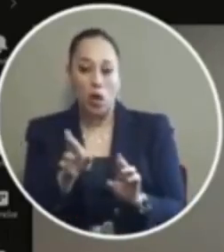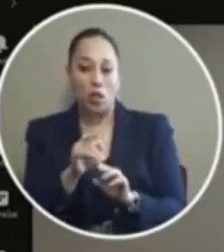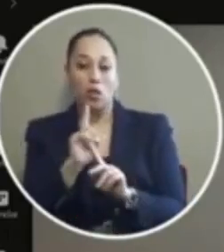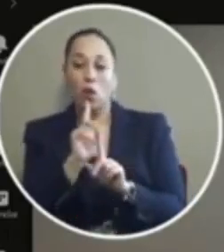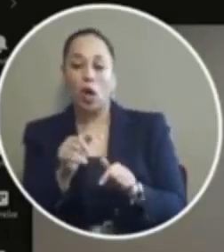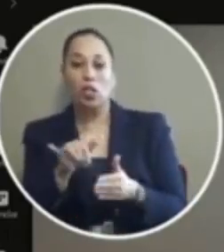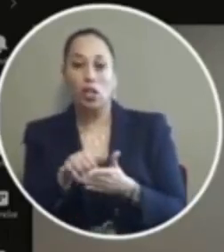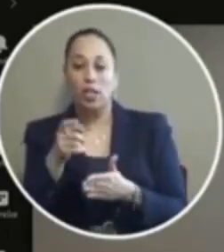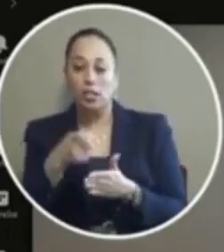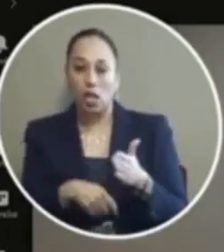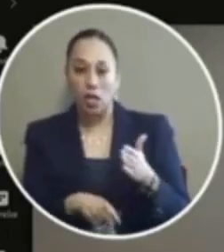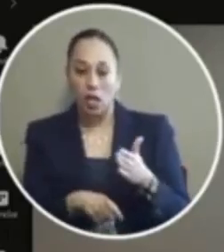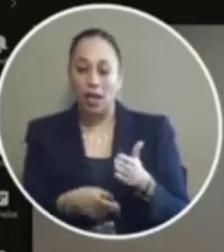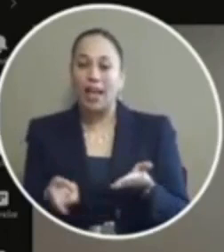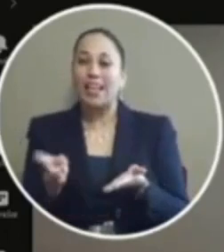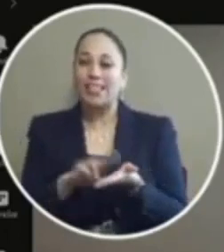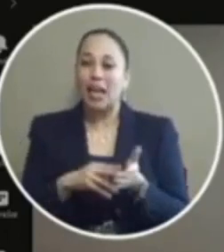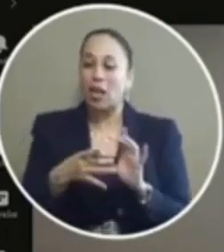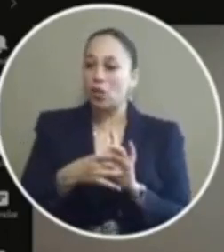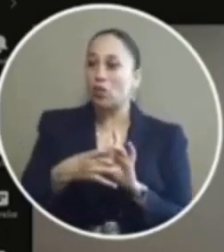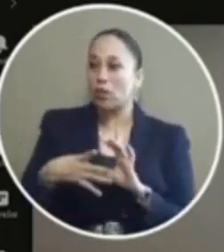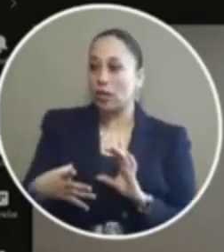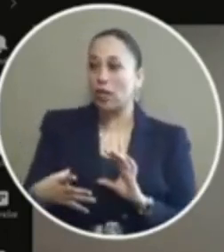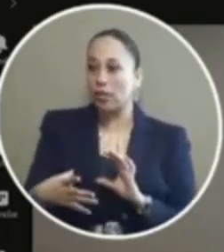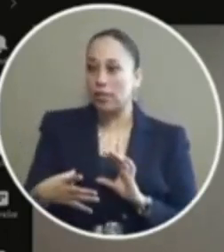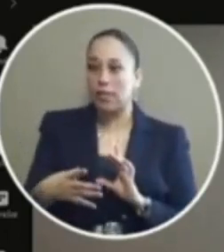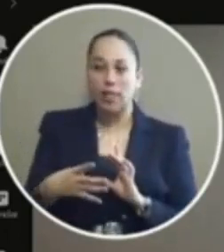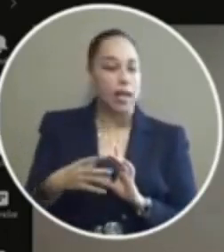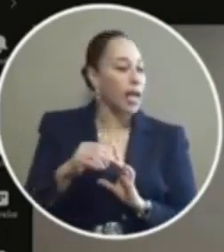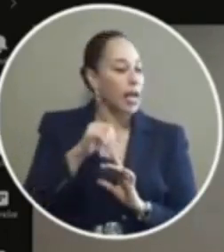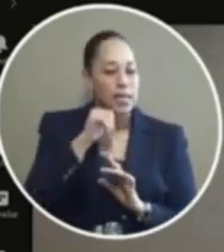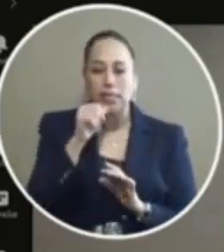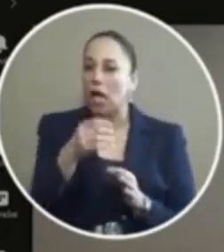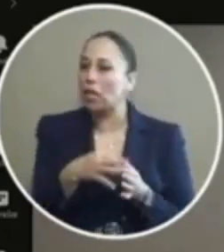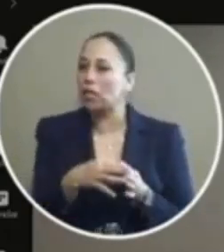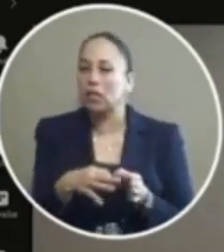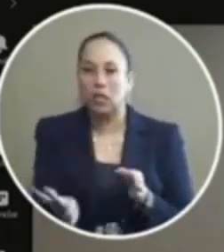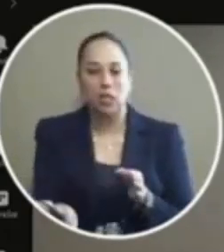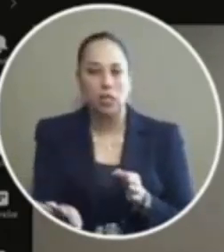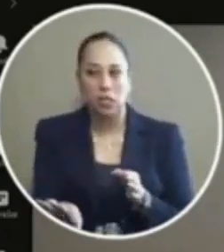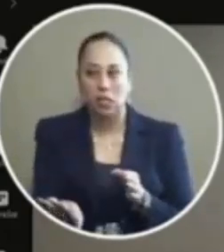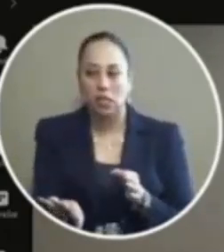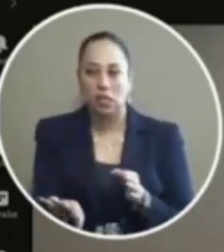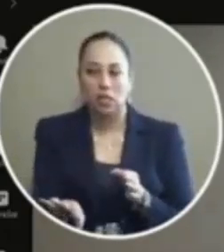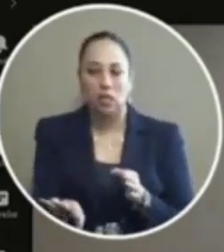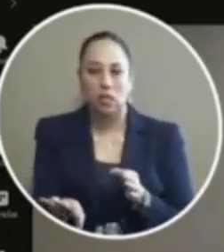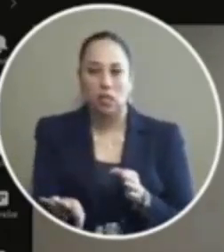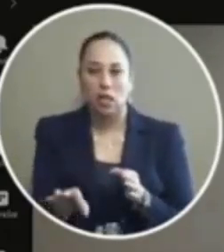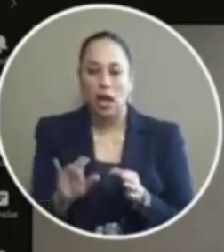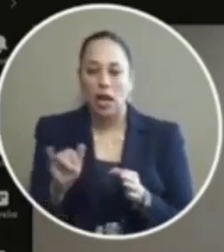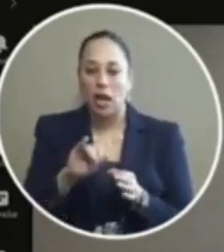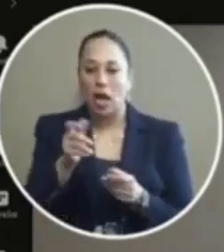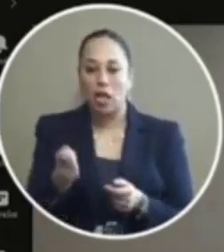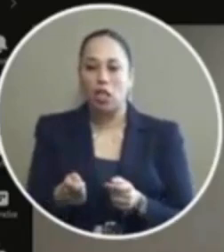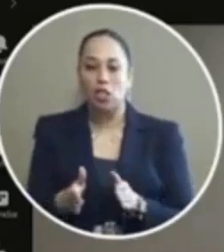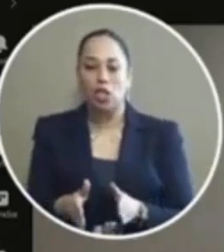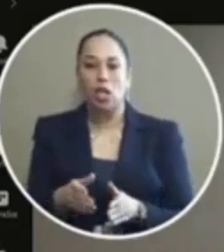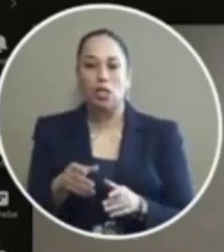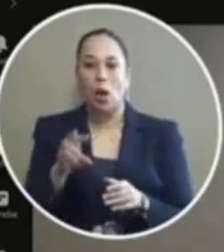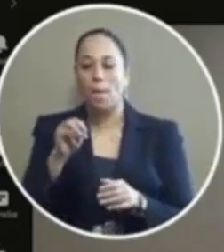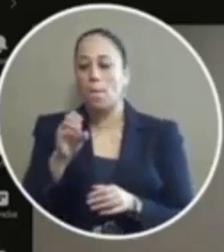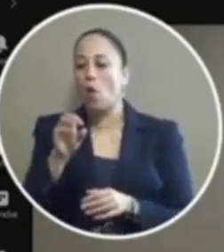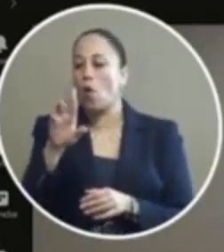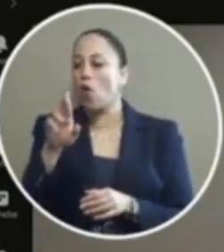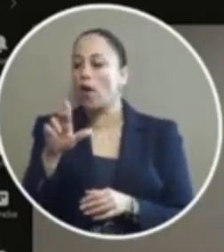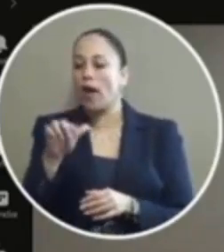charges so sight and release is come it is not as simple as as Judge Morales it explains